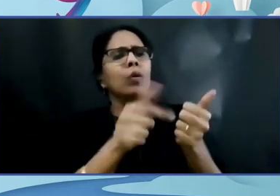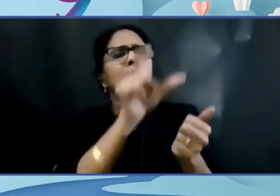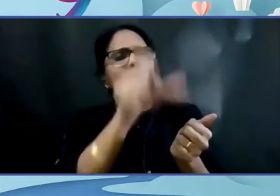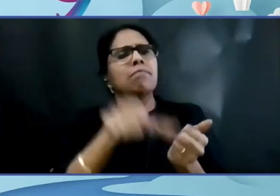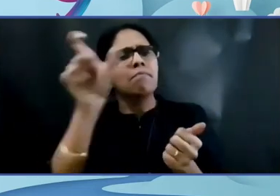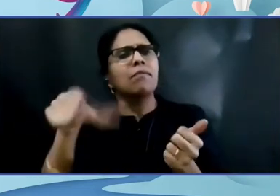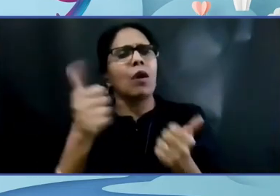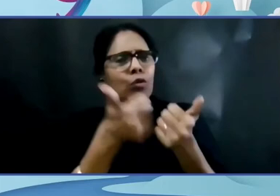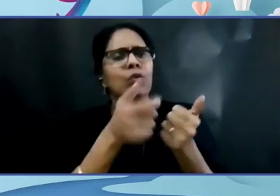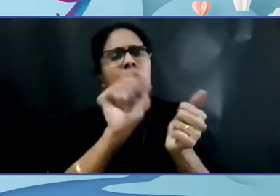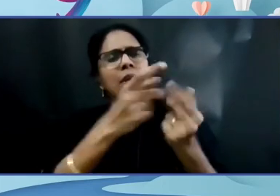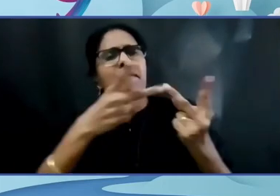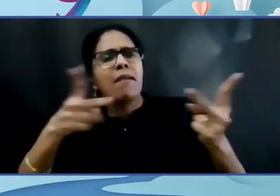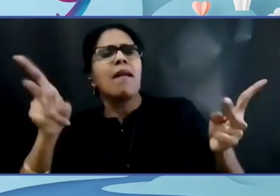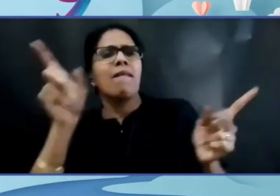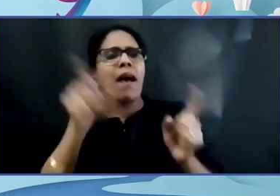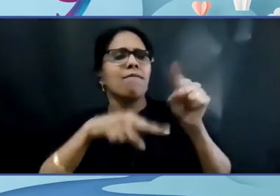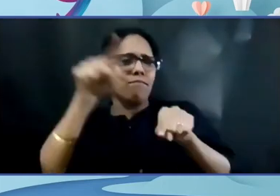Savarika.